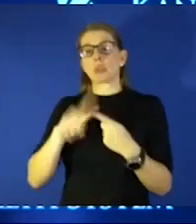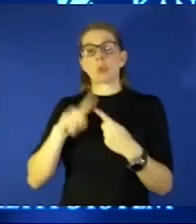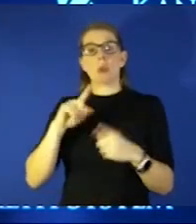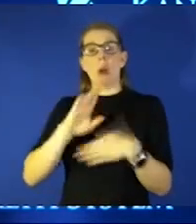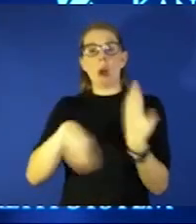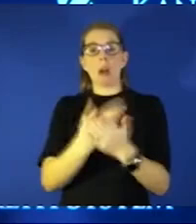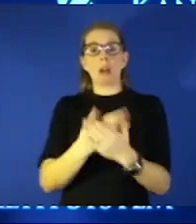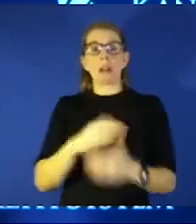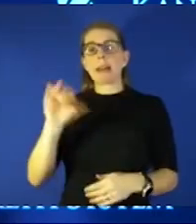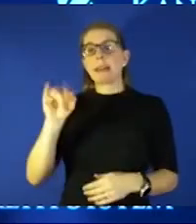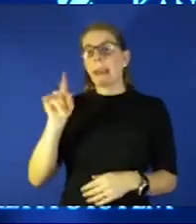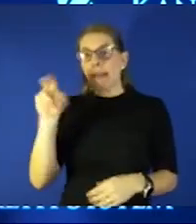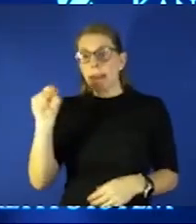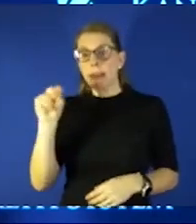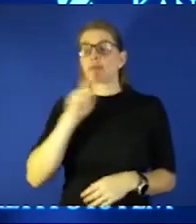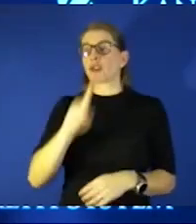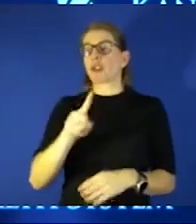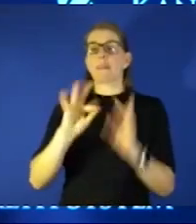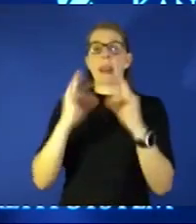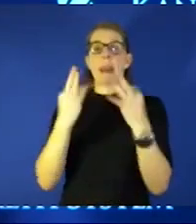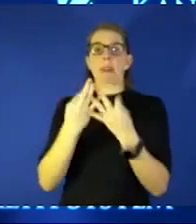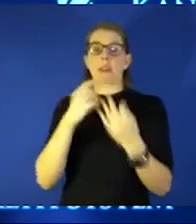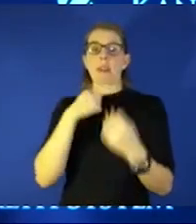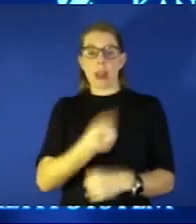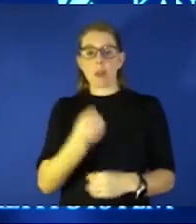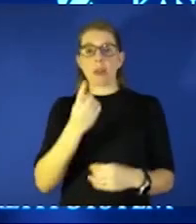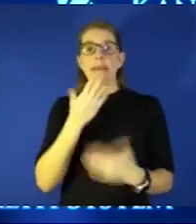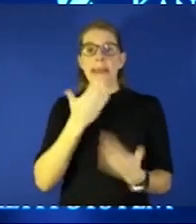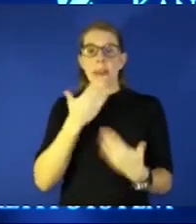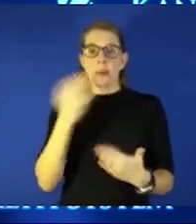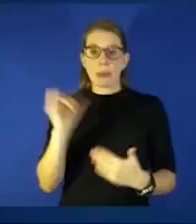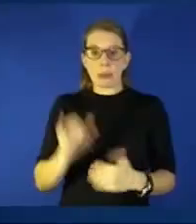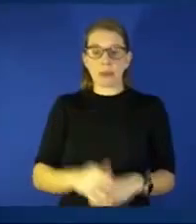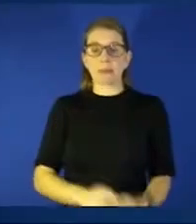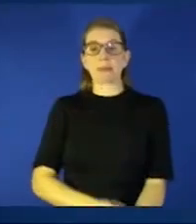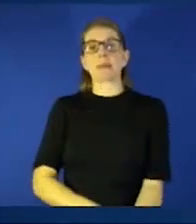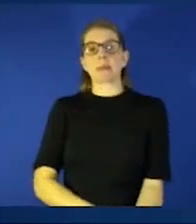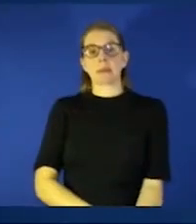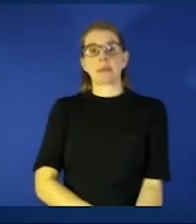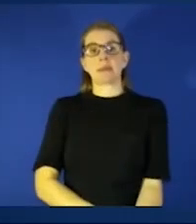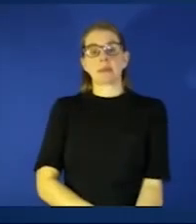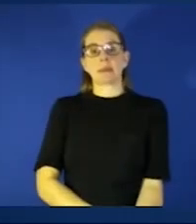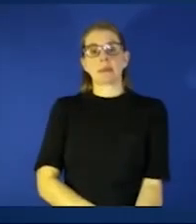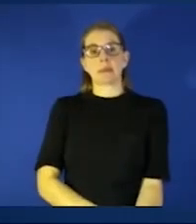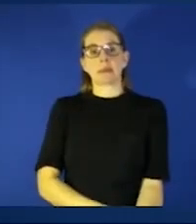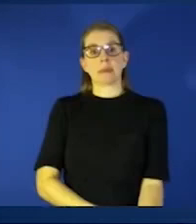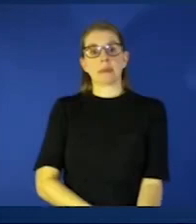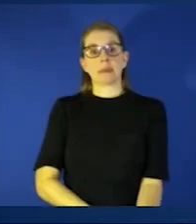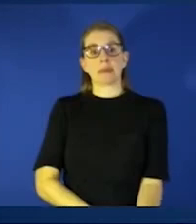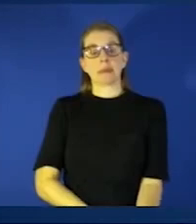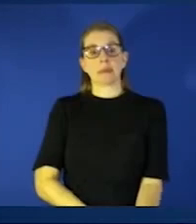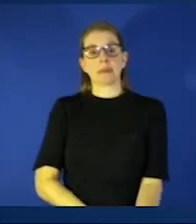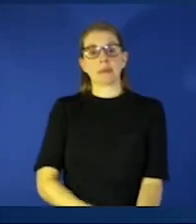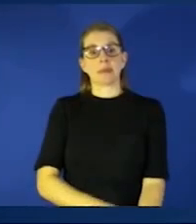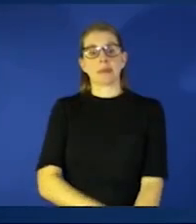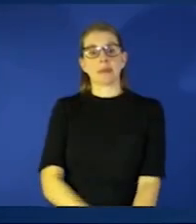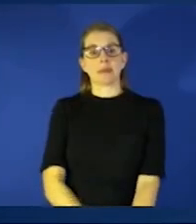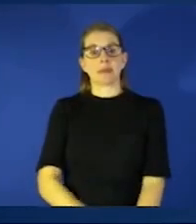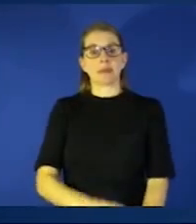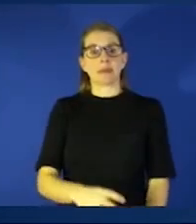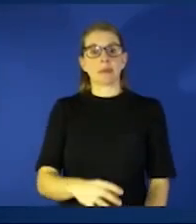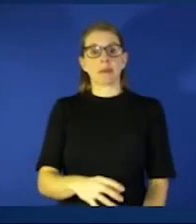sure there are families that are saying thank you to you oh don't forget to unmute caitlin